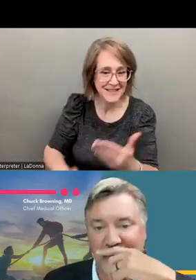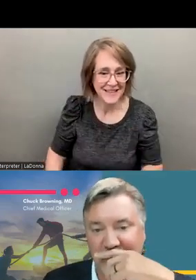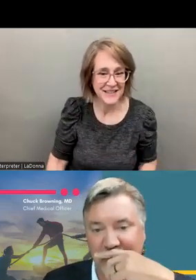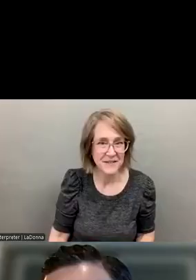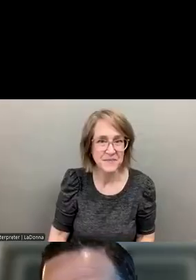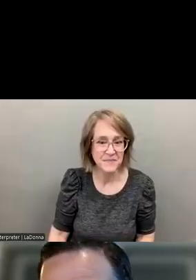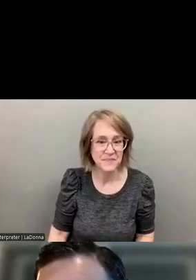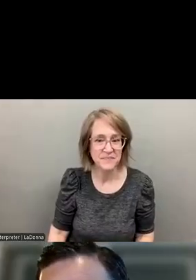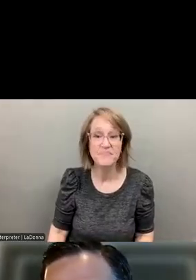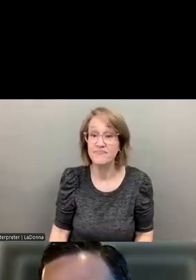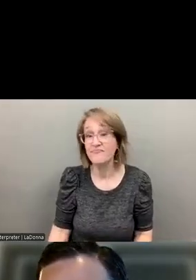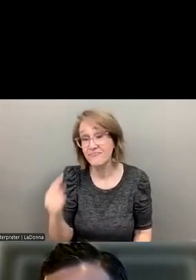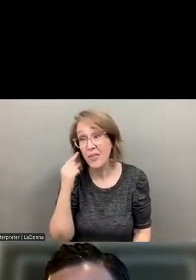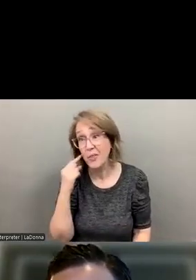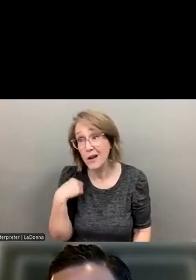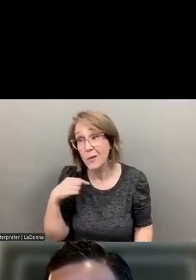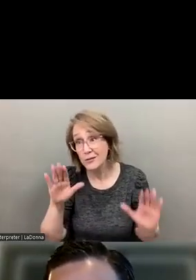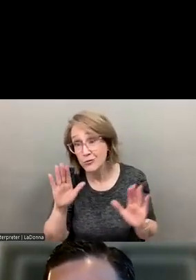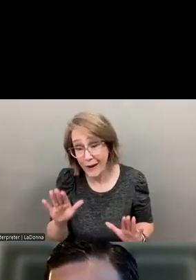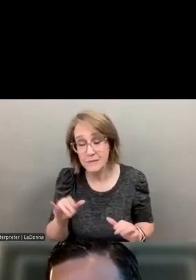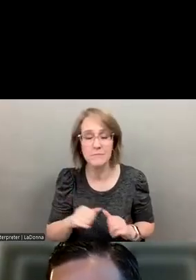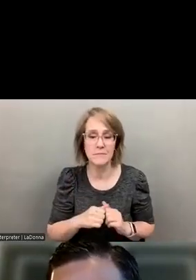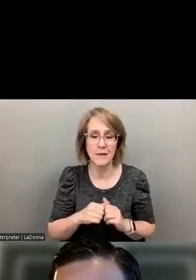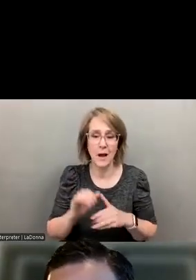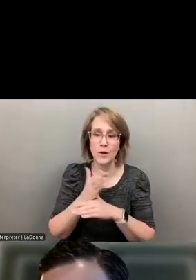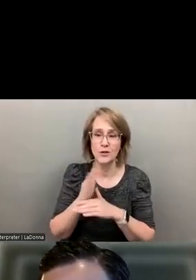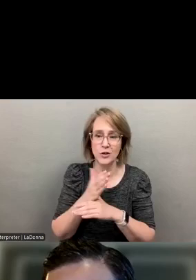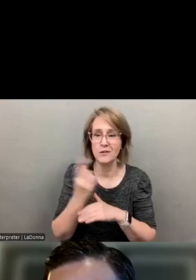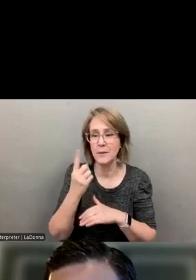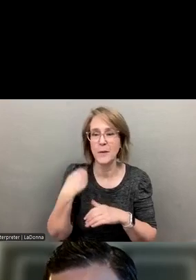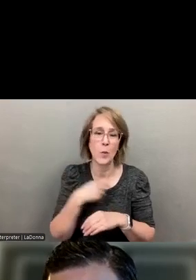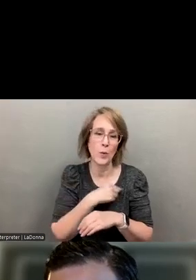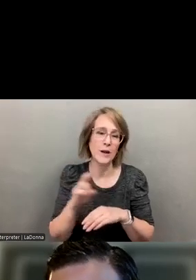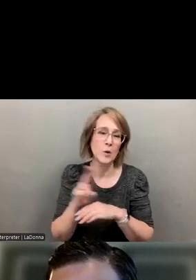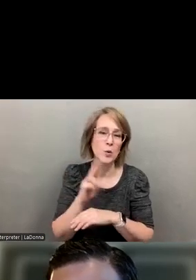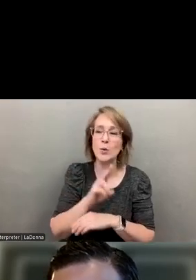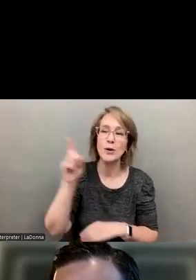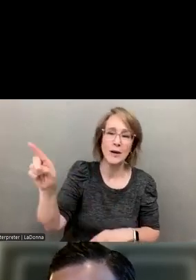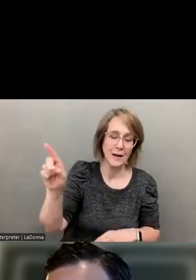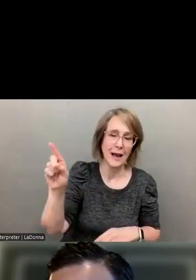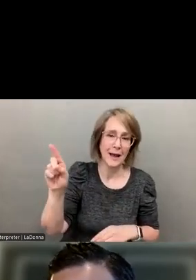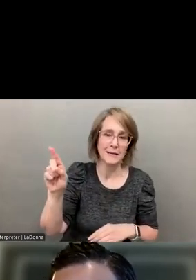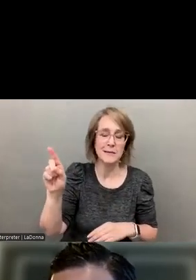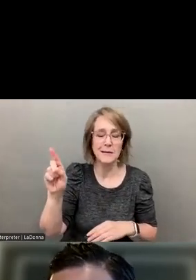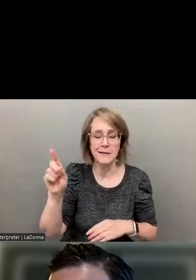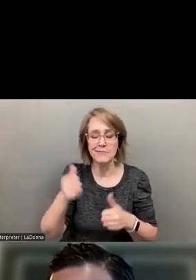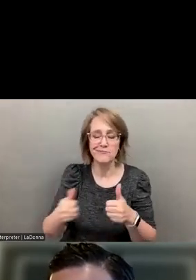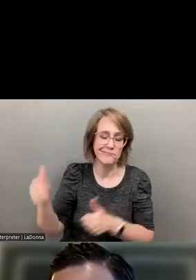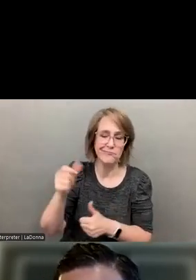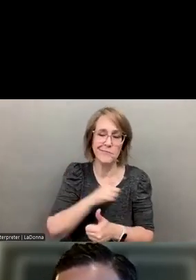I thought it was great. I mean, it aligns and I'm going to share, um, something we use on the Hill and with policymakers across the country, comparing